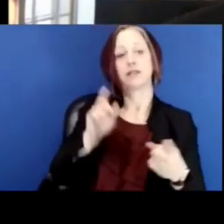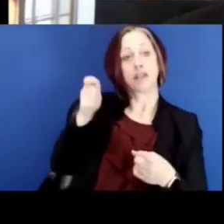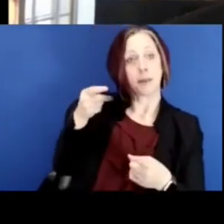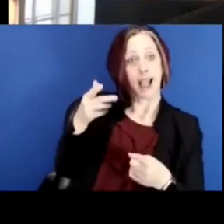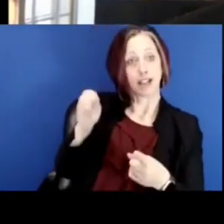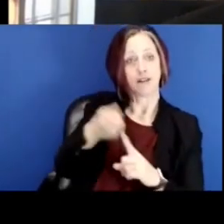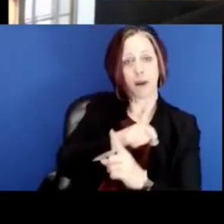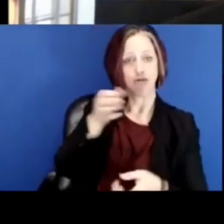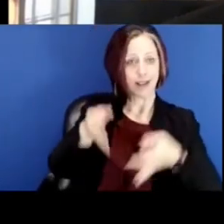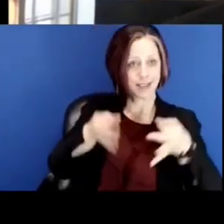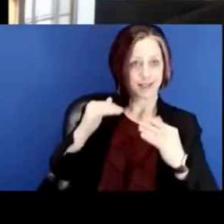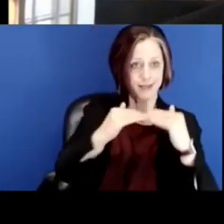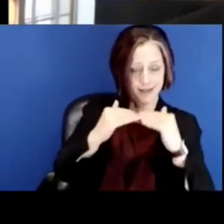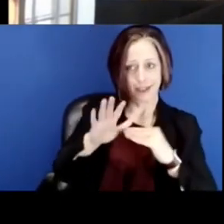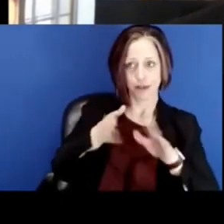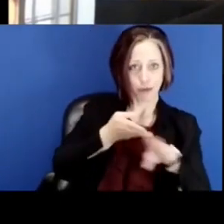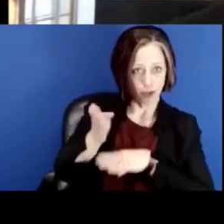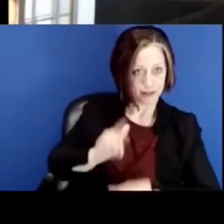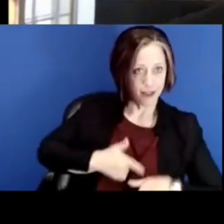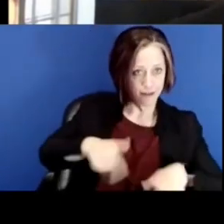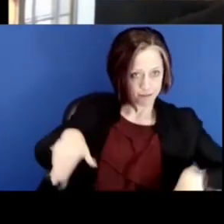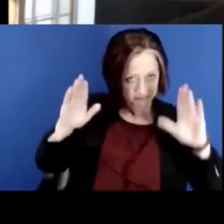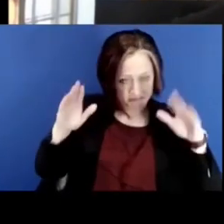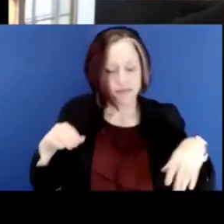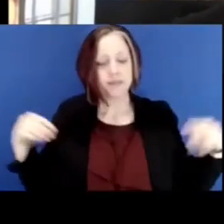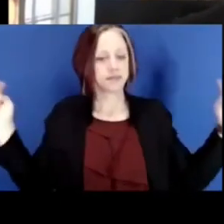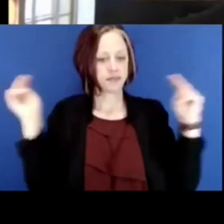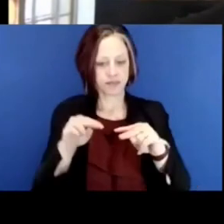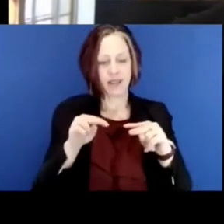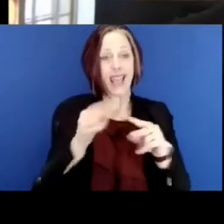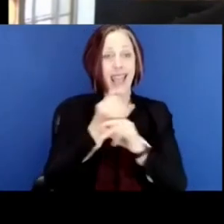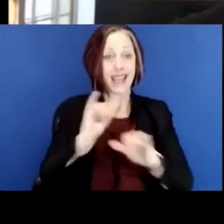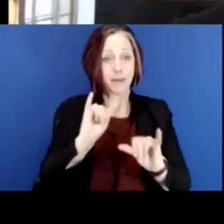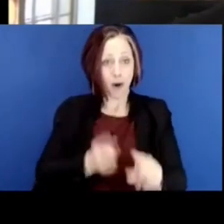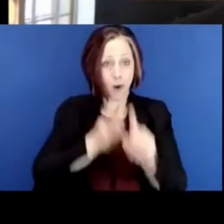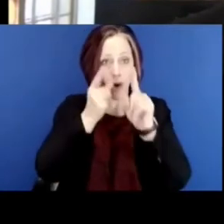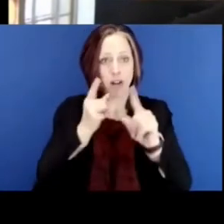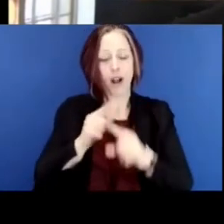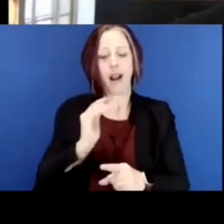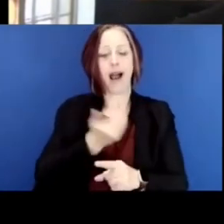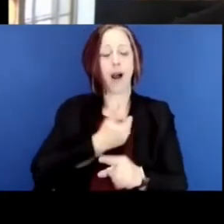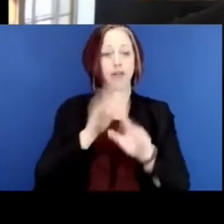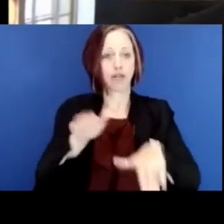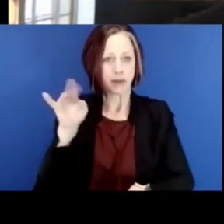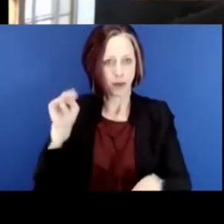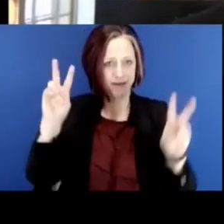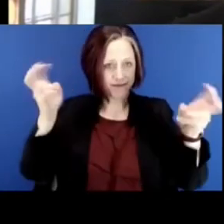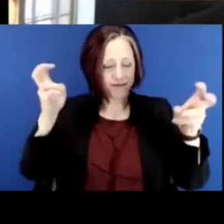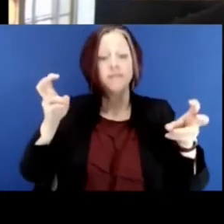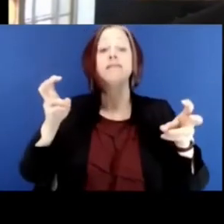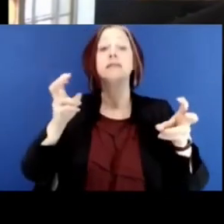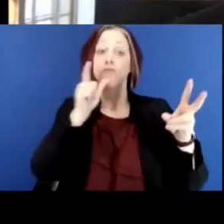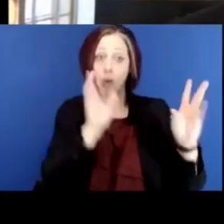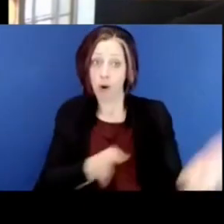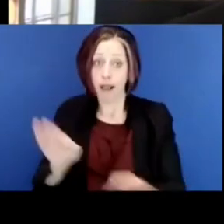lens of justice and his career and his life. An independent campaign is formed called Our Children Minnesota, which is organizing